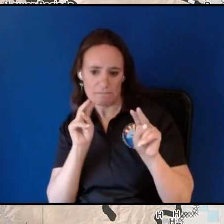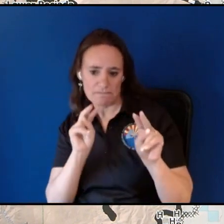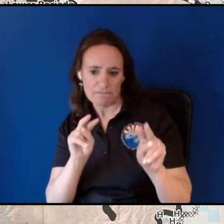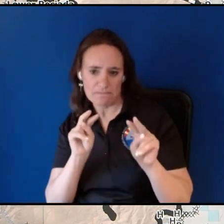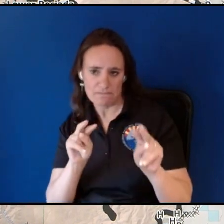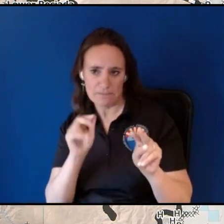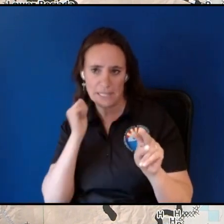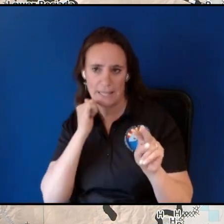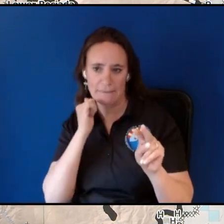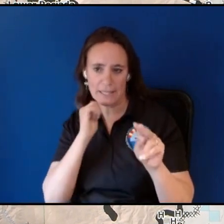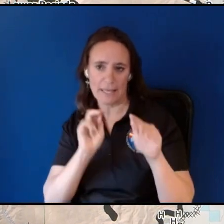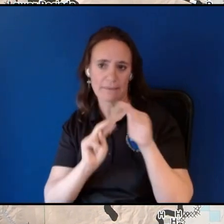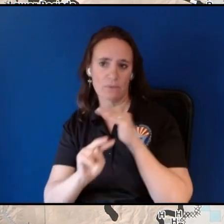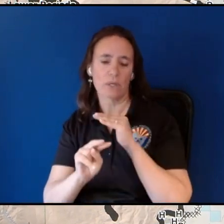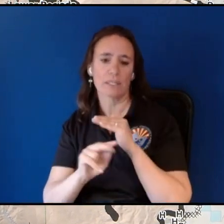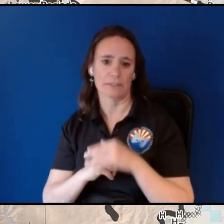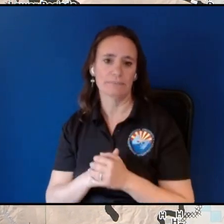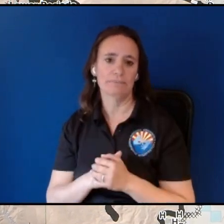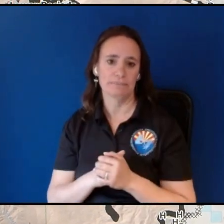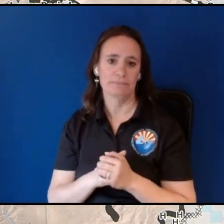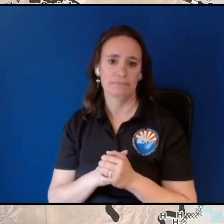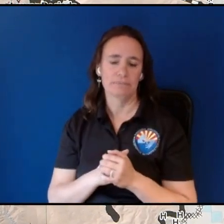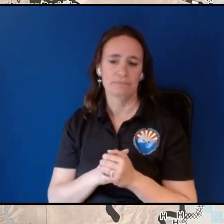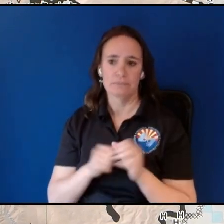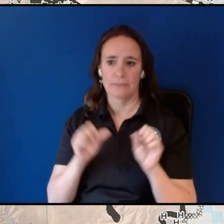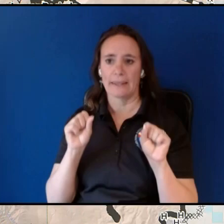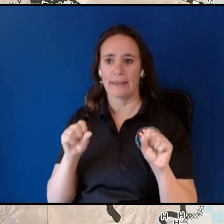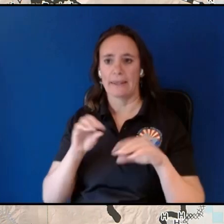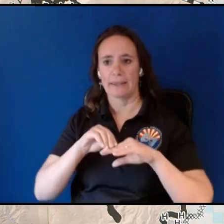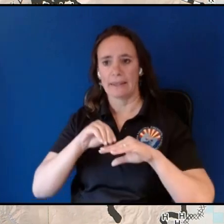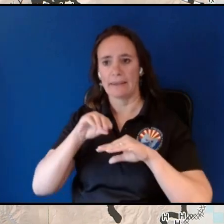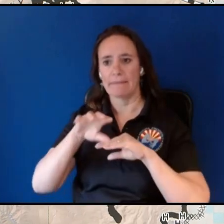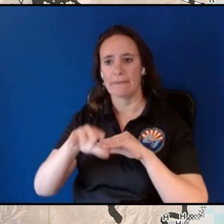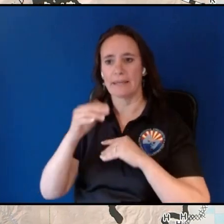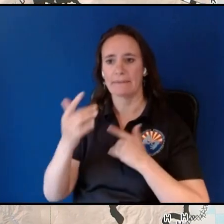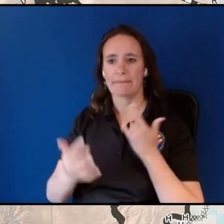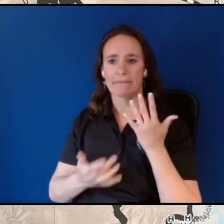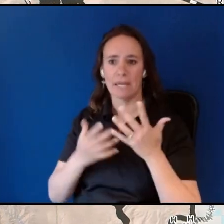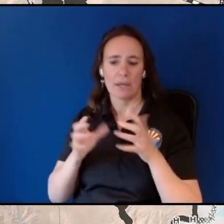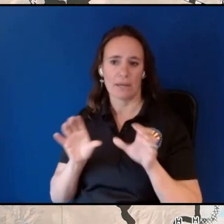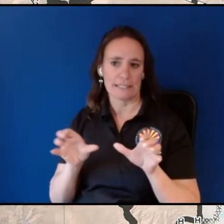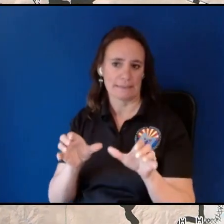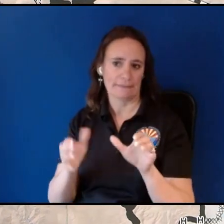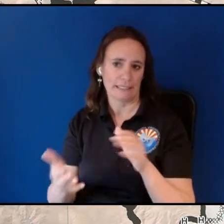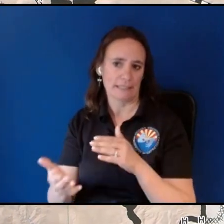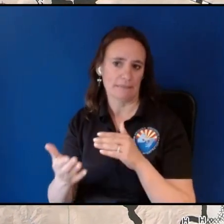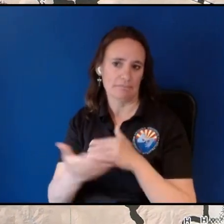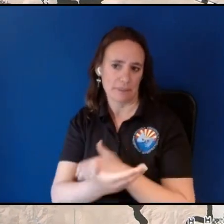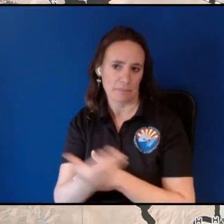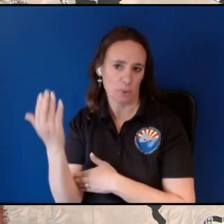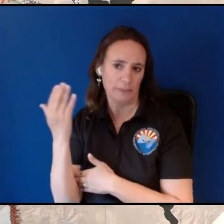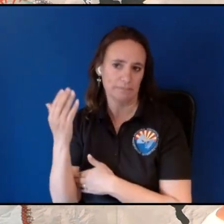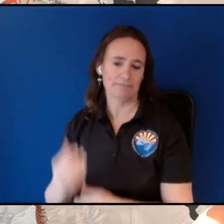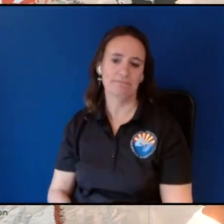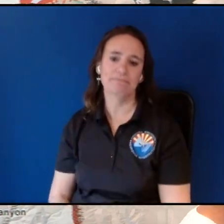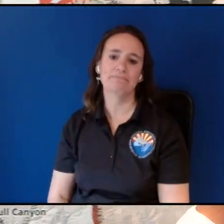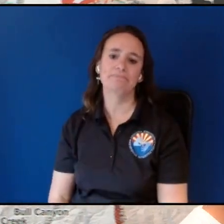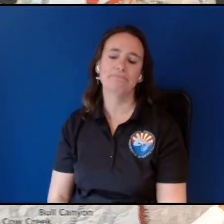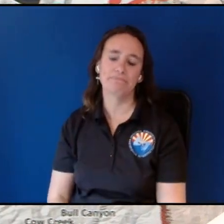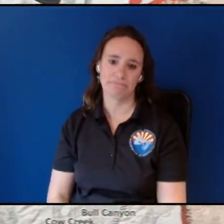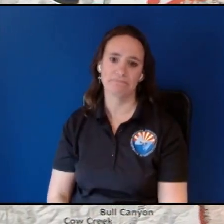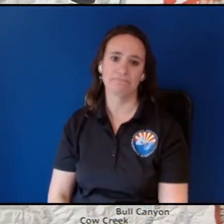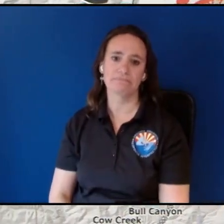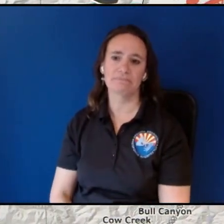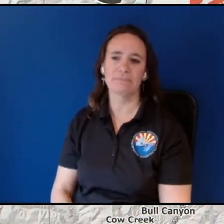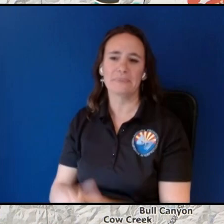forecast because that can significantly affect fire activity in the morning all right so that's your little science